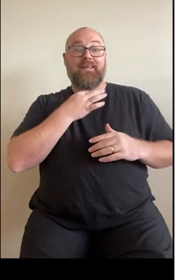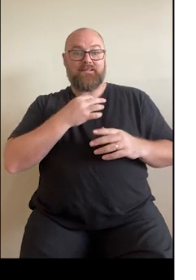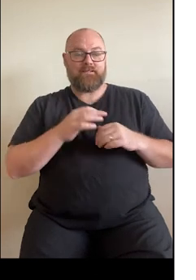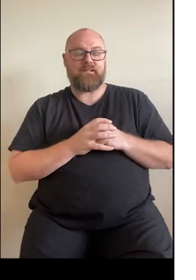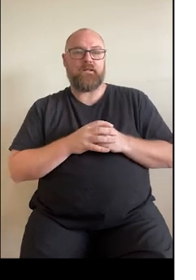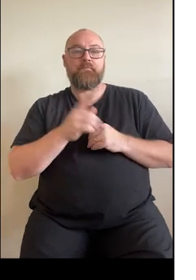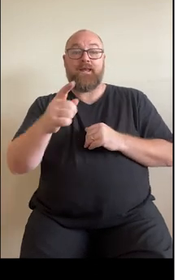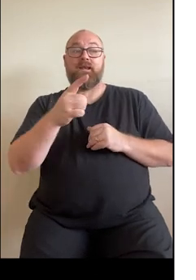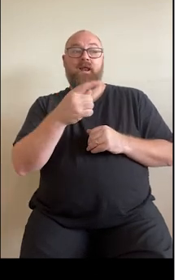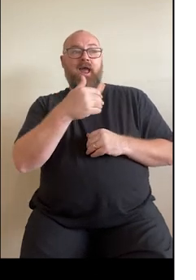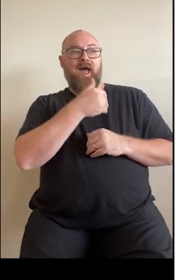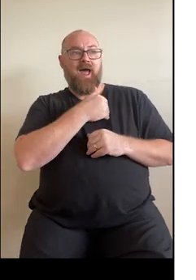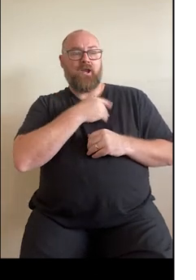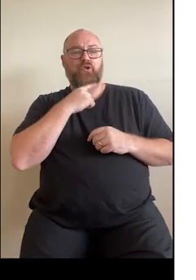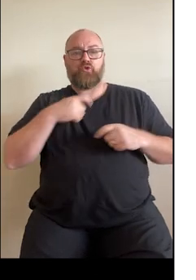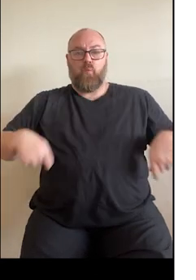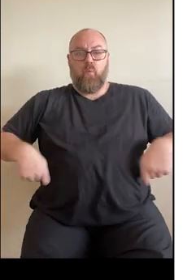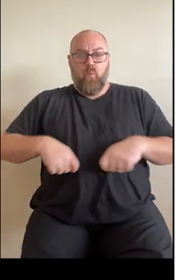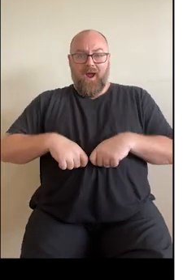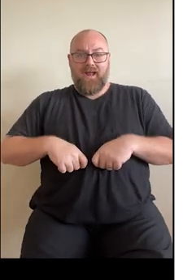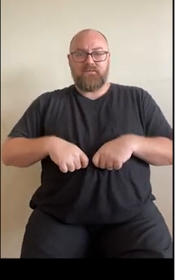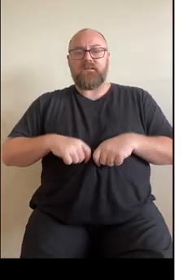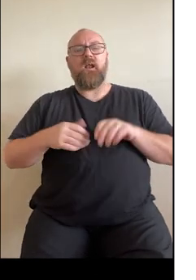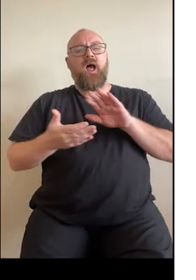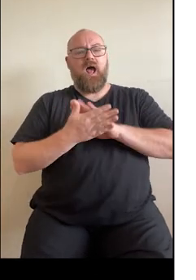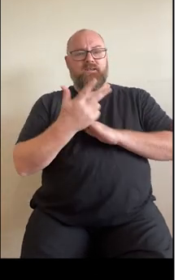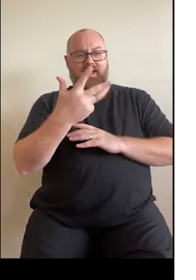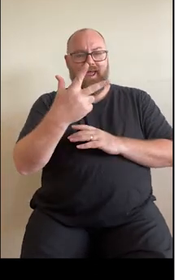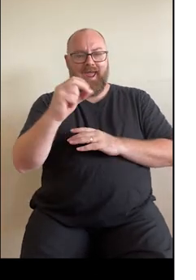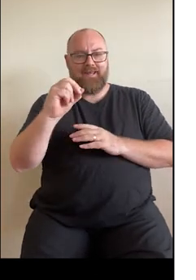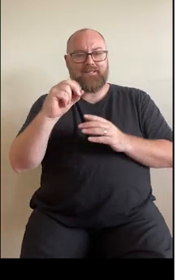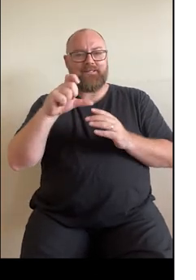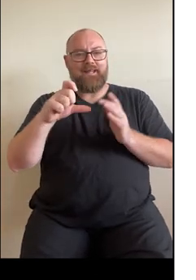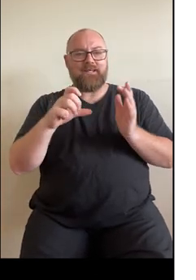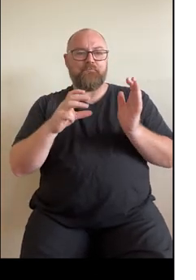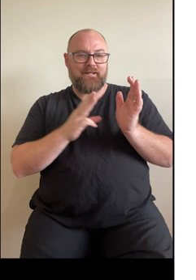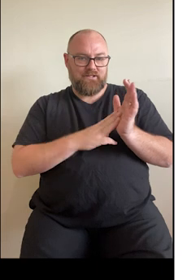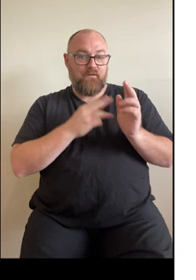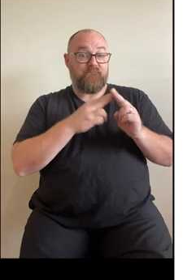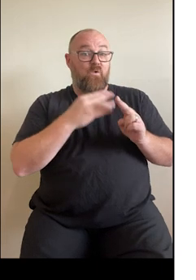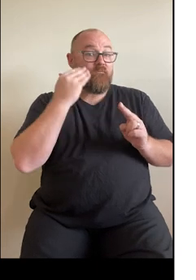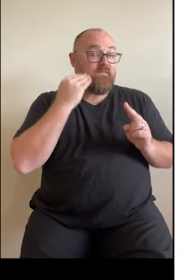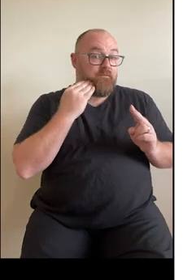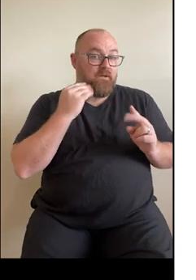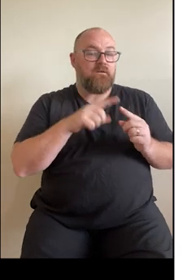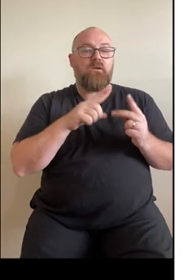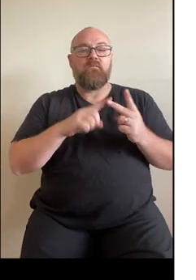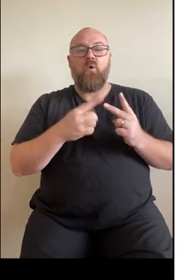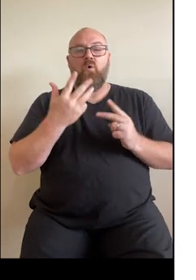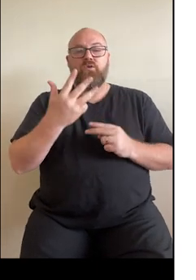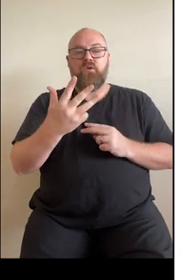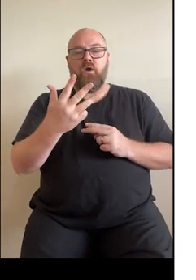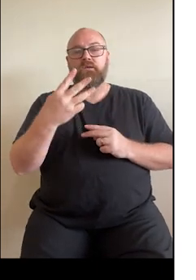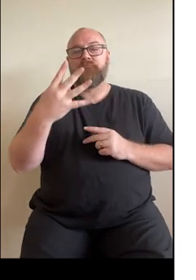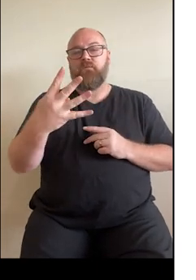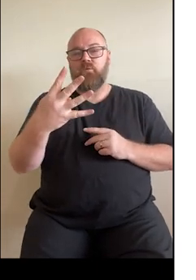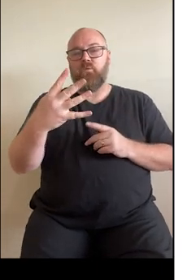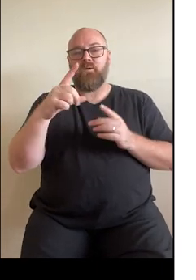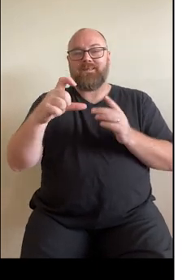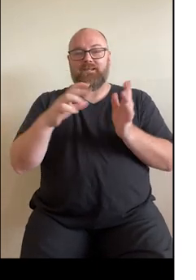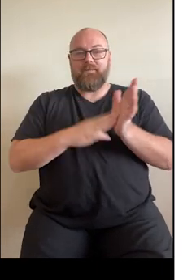recommends you aim for a waist measurement of less than 80 centimetres in circumference for females or 94 centimetres for males.